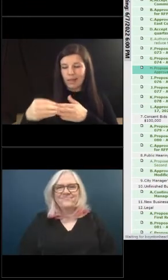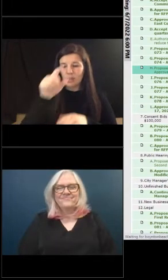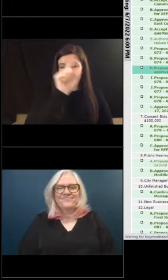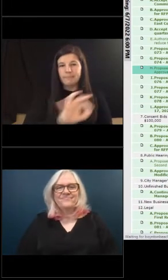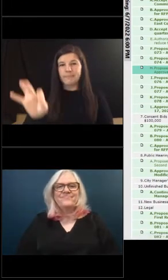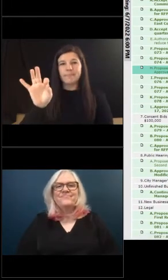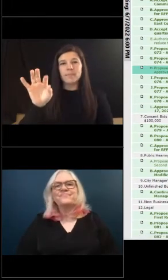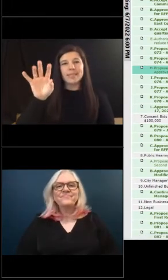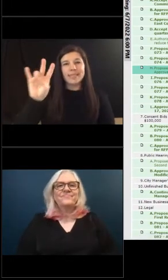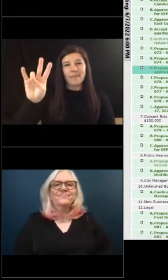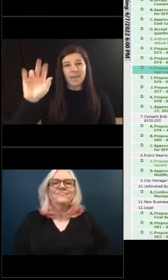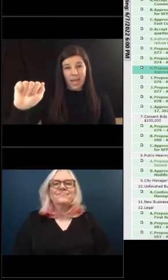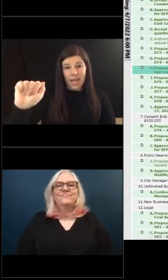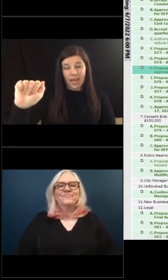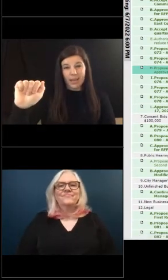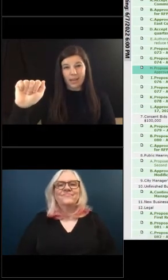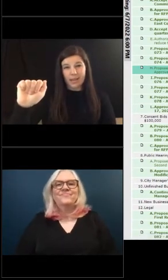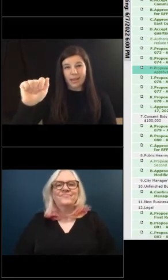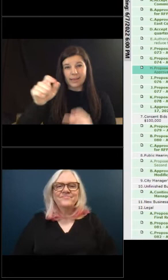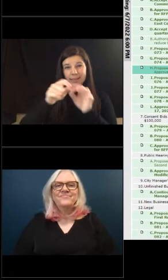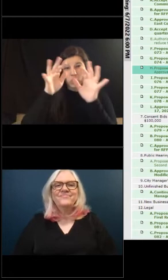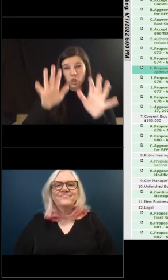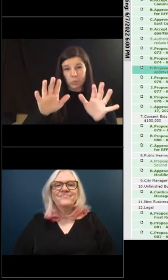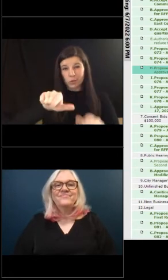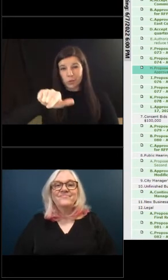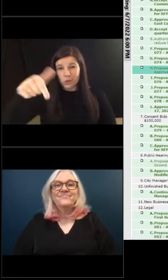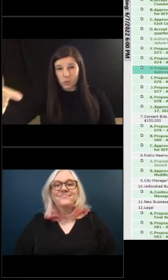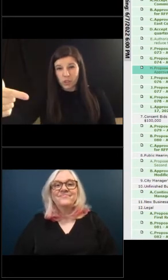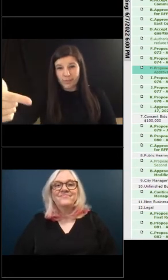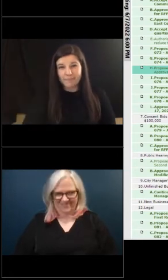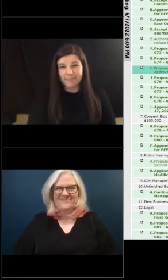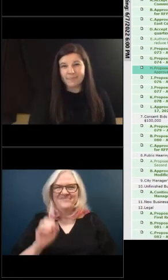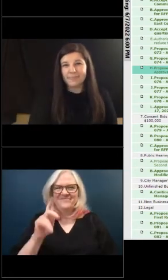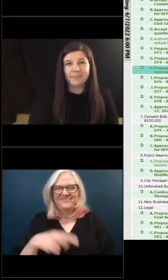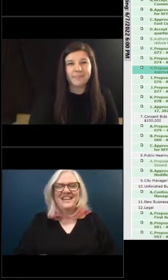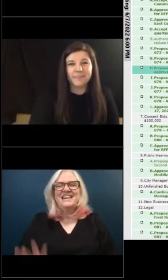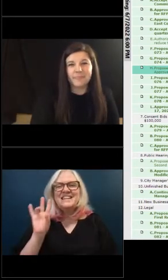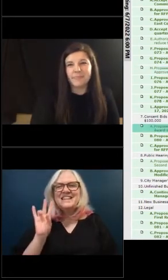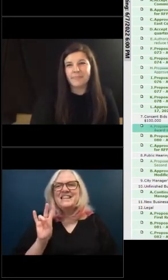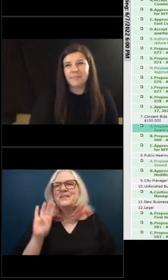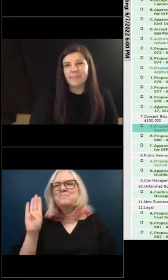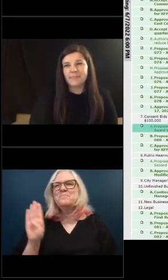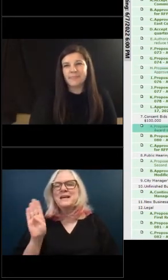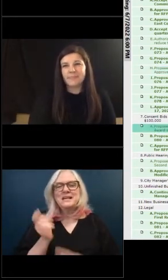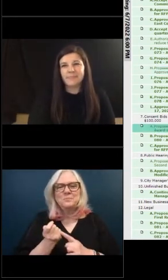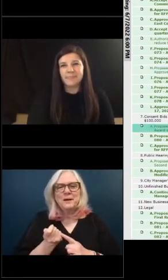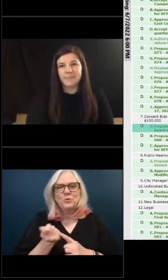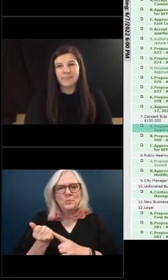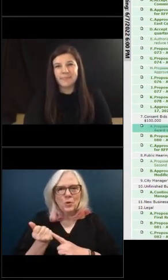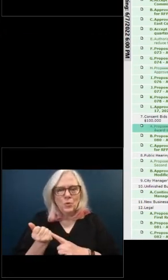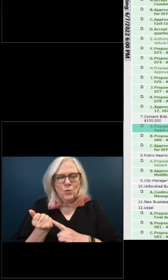is there anything else uh from my colleagues and again 7b has been removed per staff request